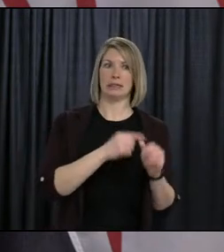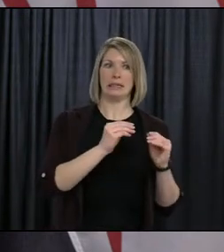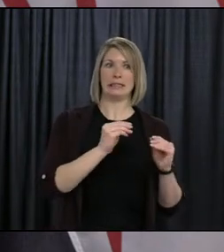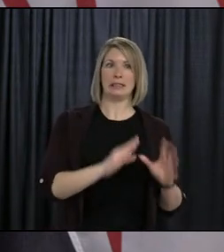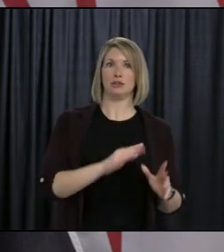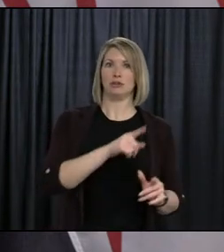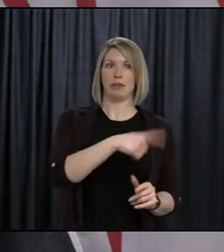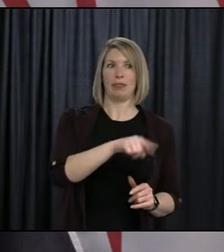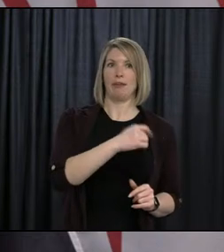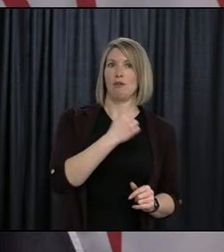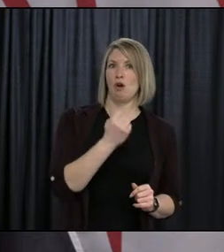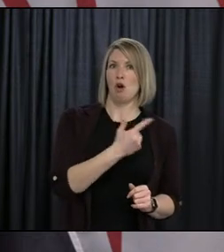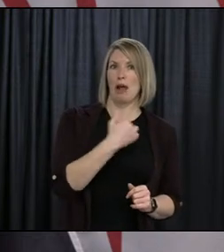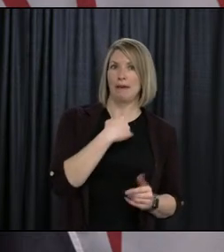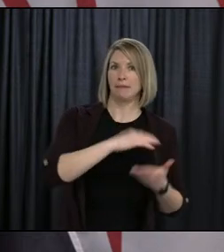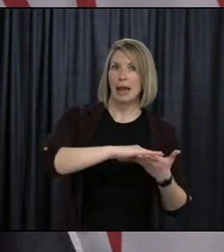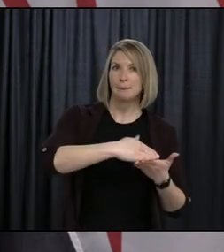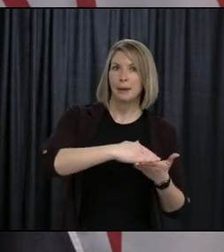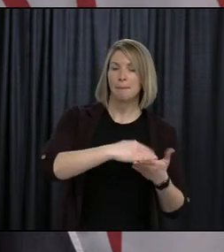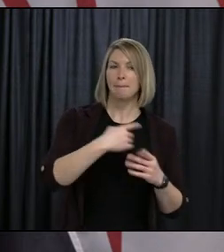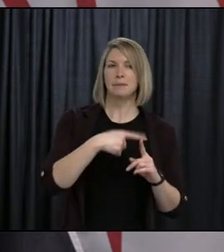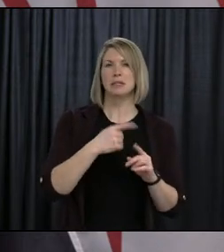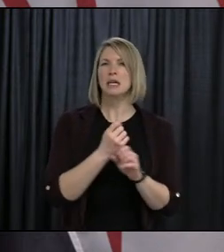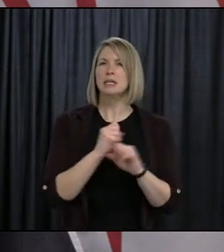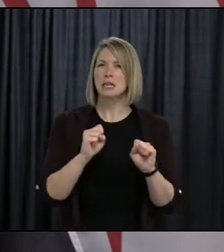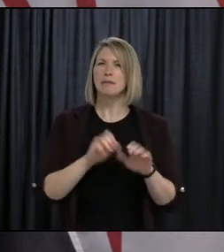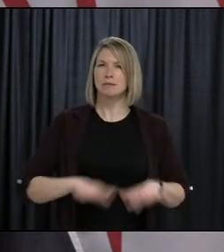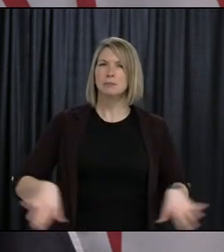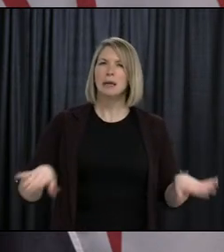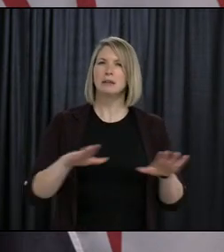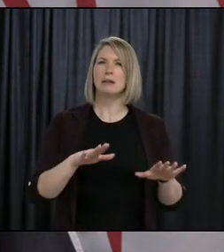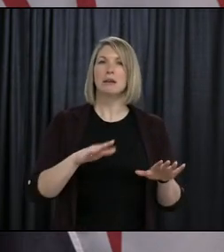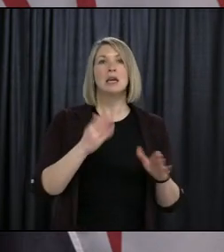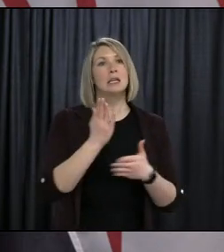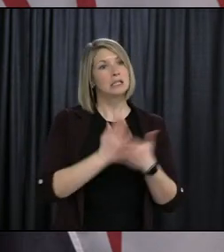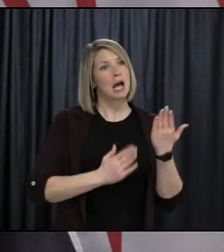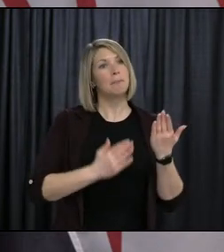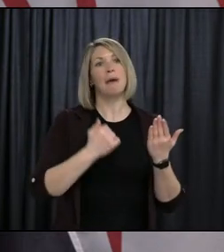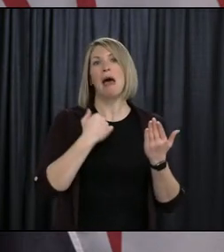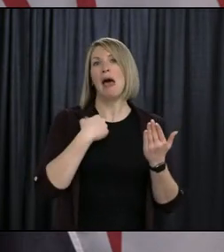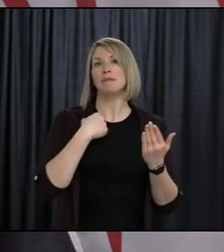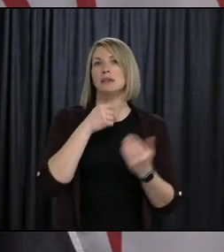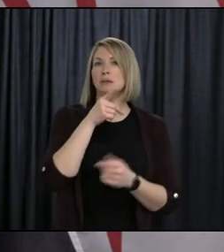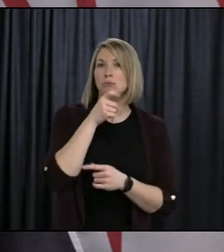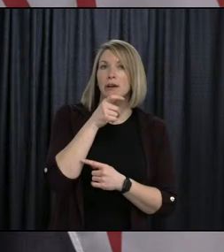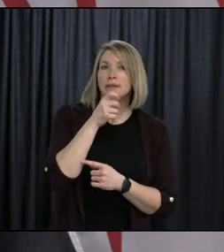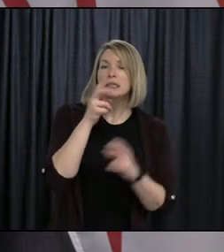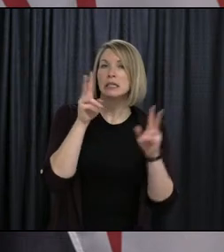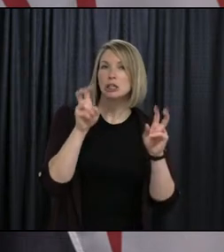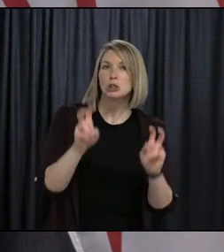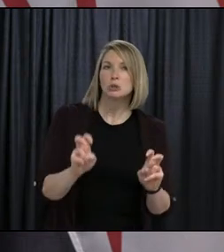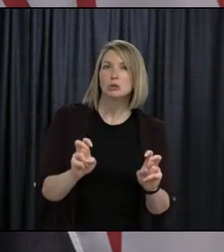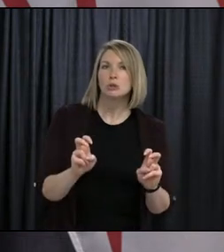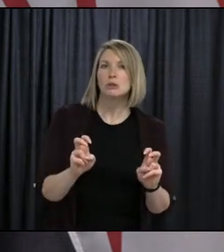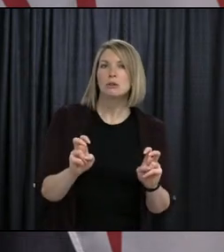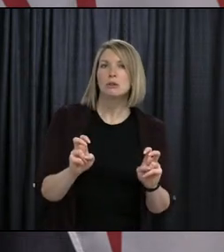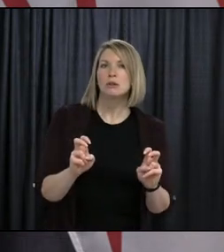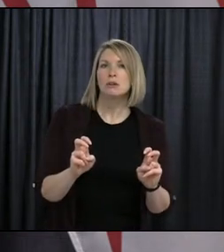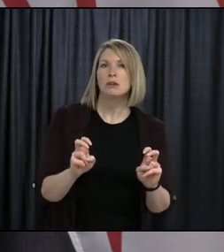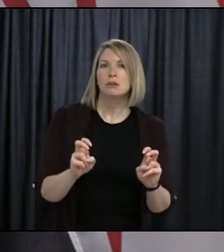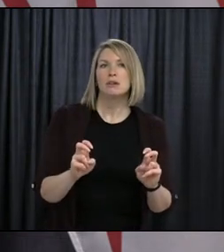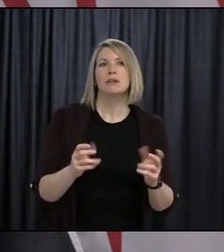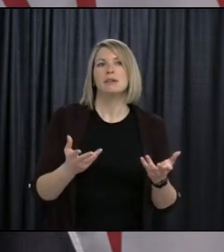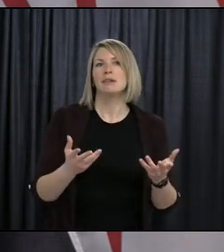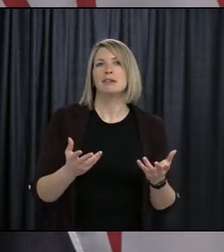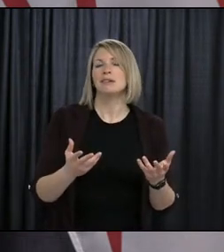all have laptops. But you do need a secure space. There are privacy issues. You wouldn't want, you know, other people